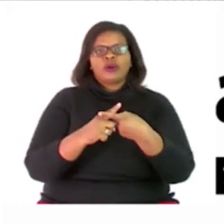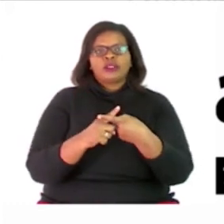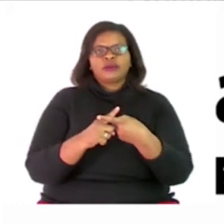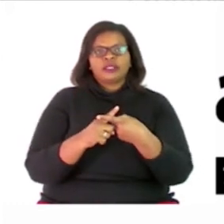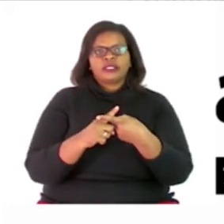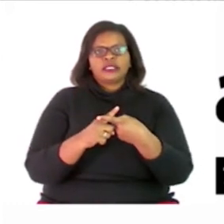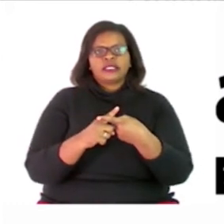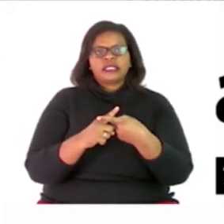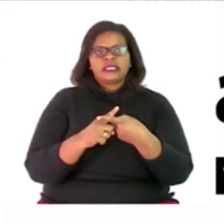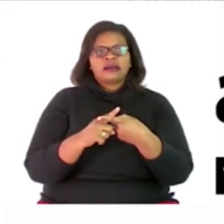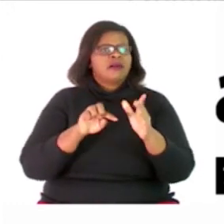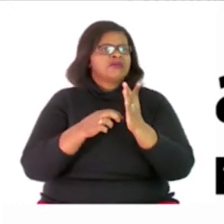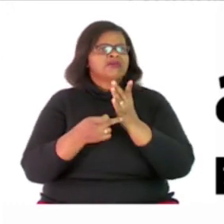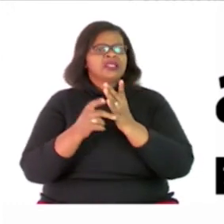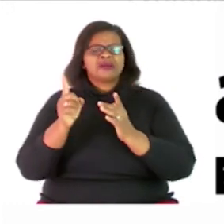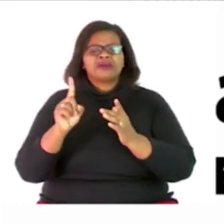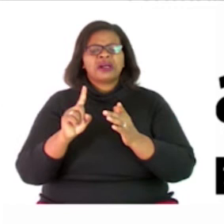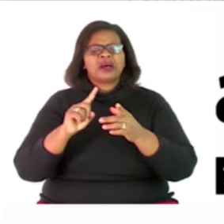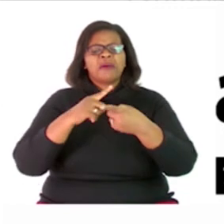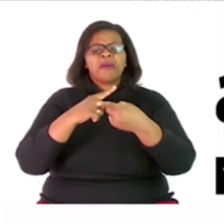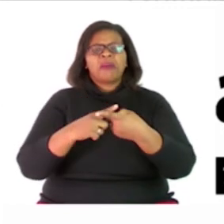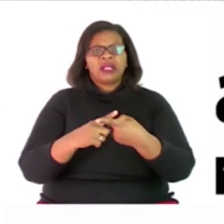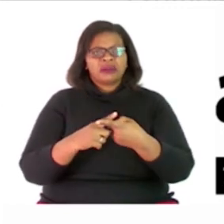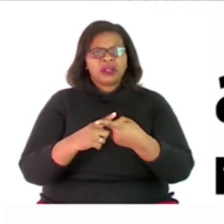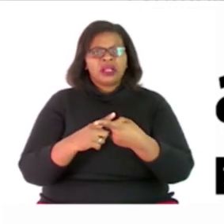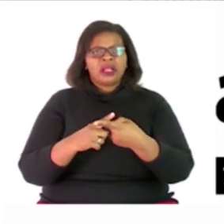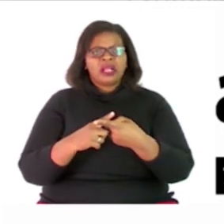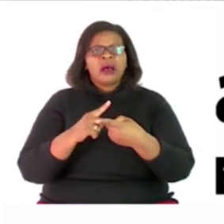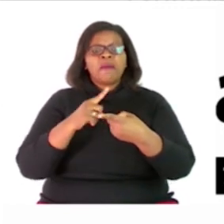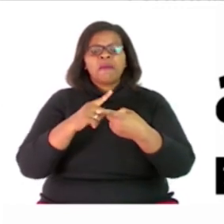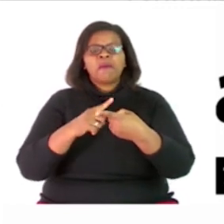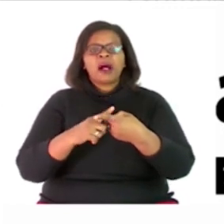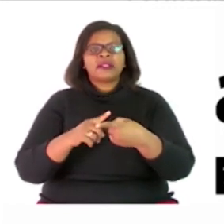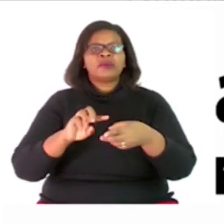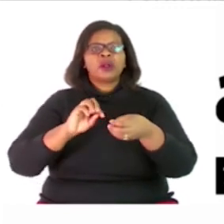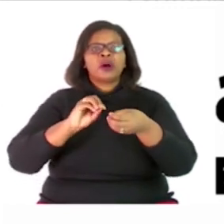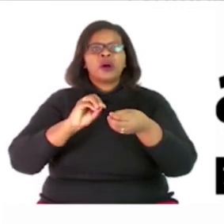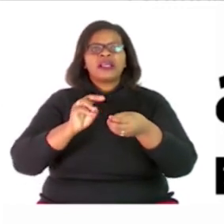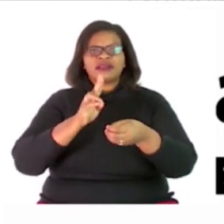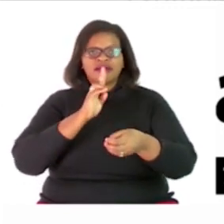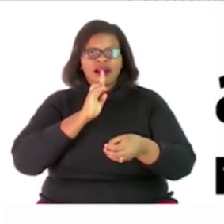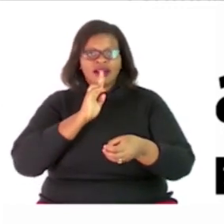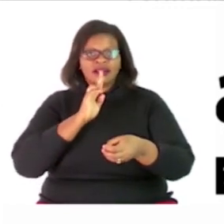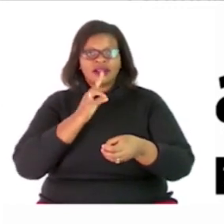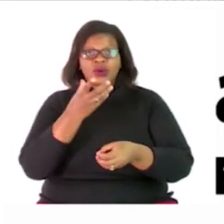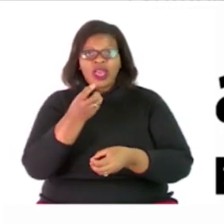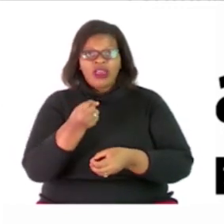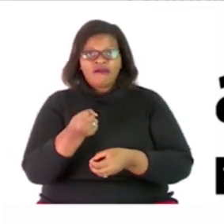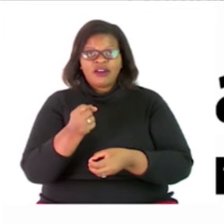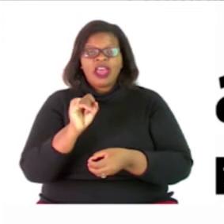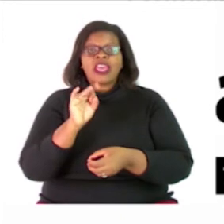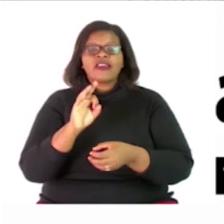now what is a multiple a multiple is the answer we get when